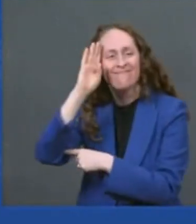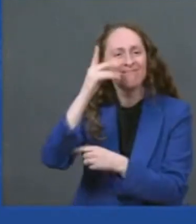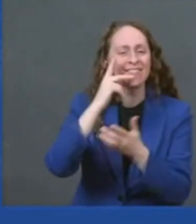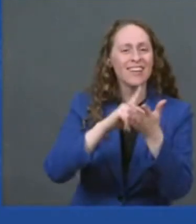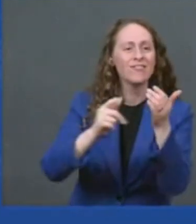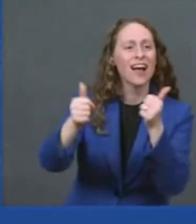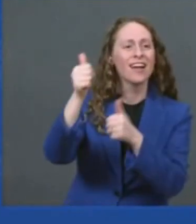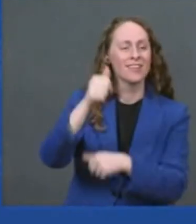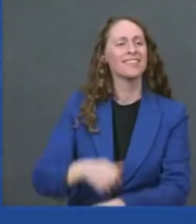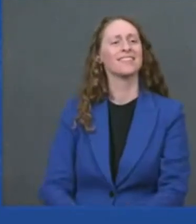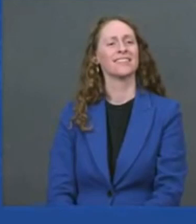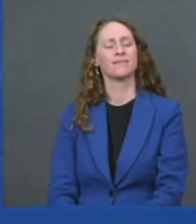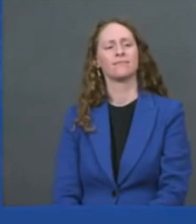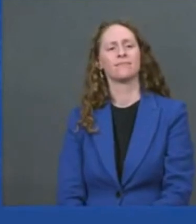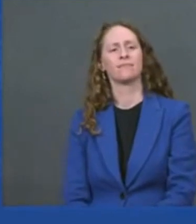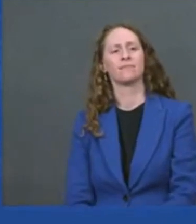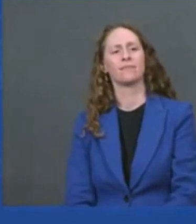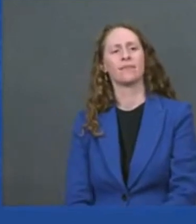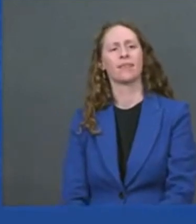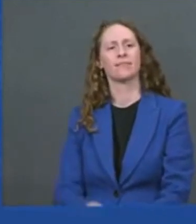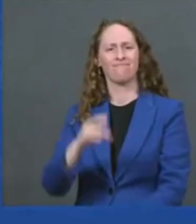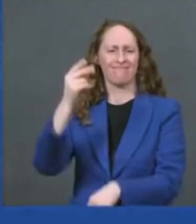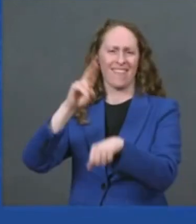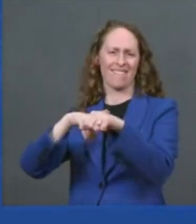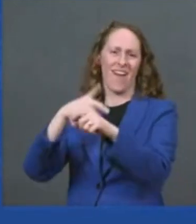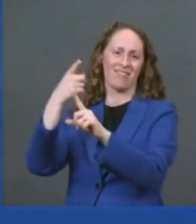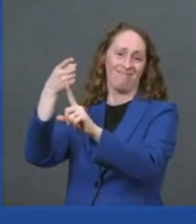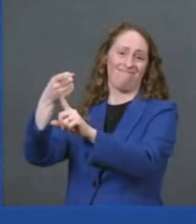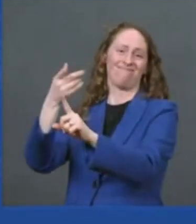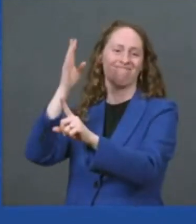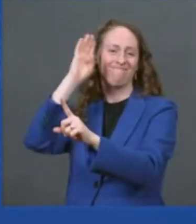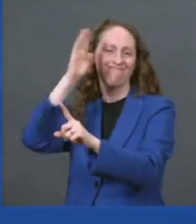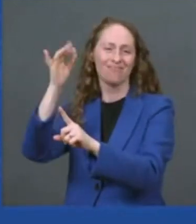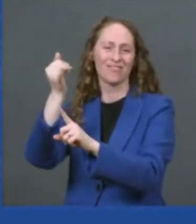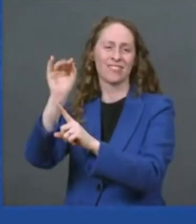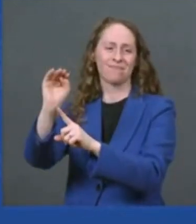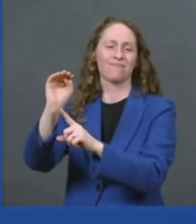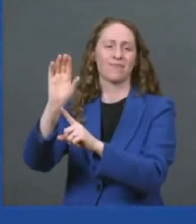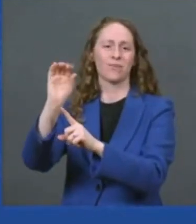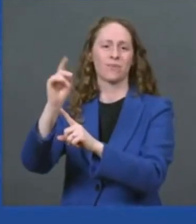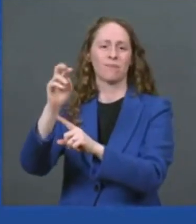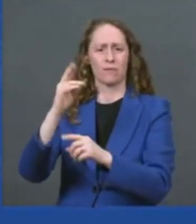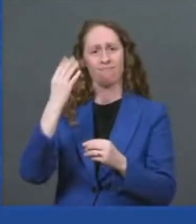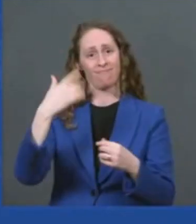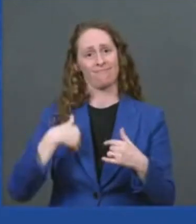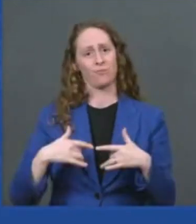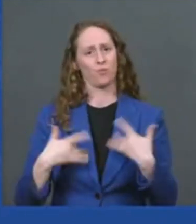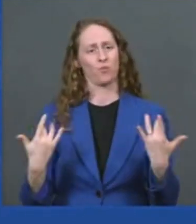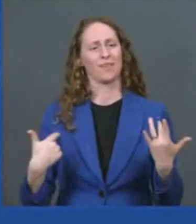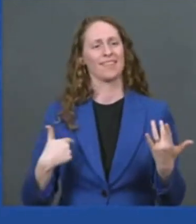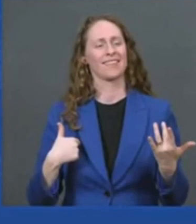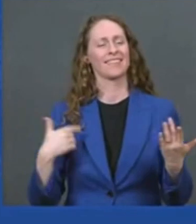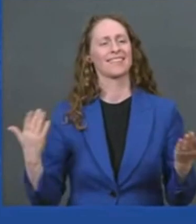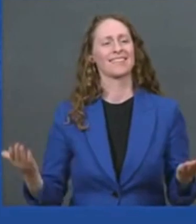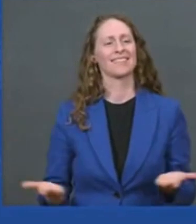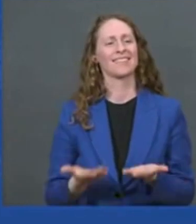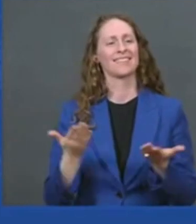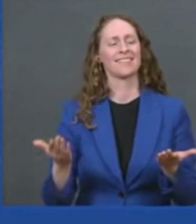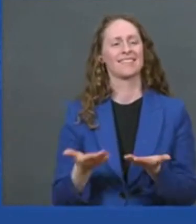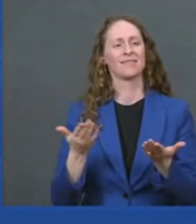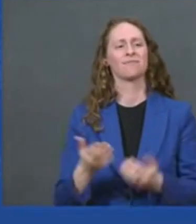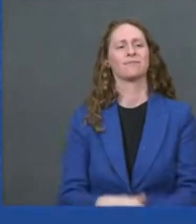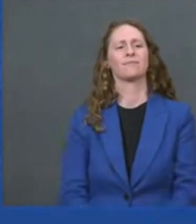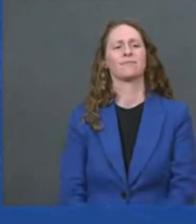tennessee it's a pleasure to join you all here today i'm jane hunter the ceo of tritium a global leader